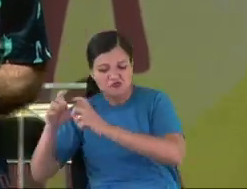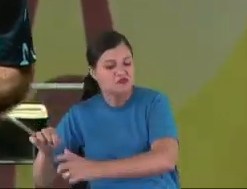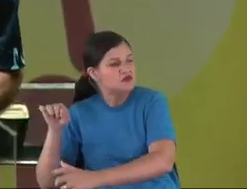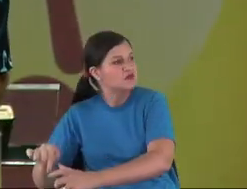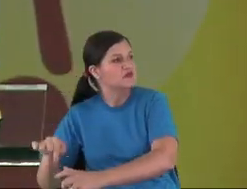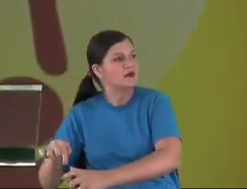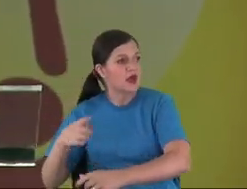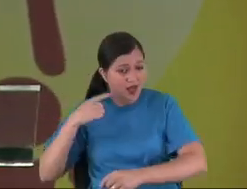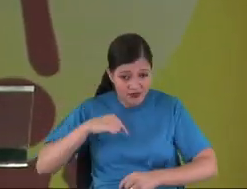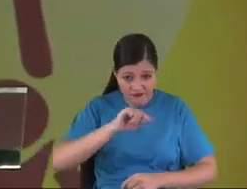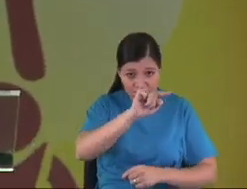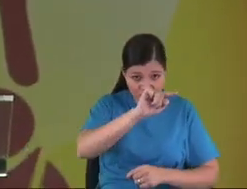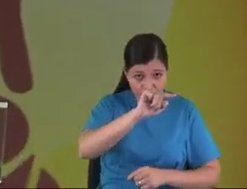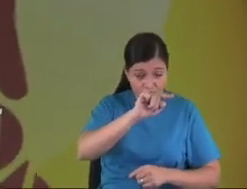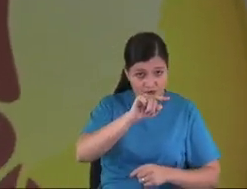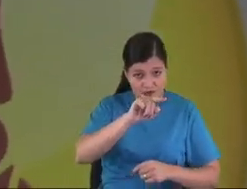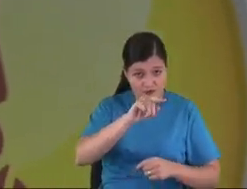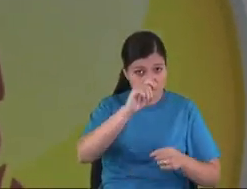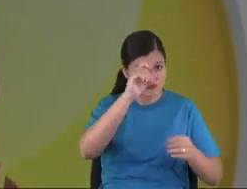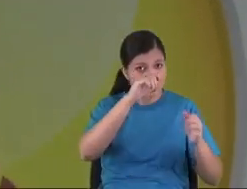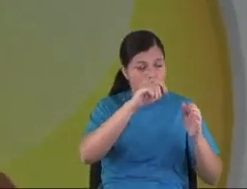So, she got a detention,